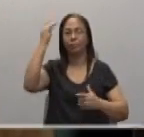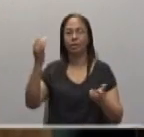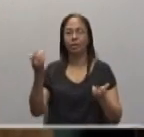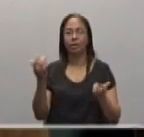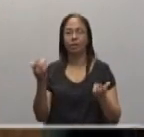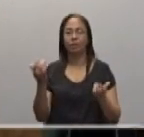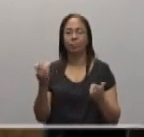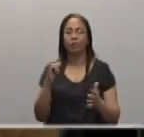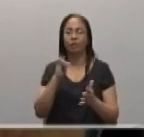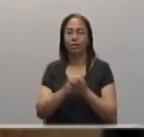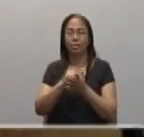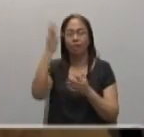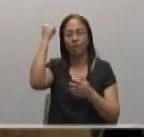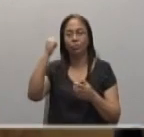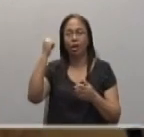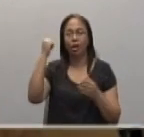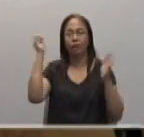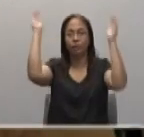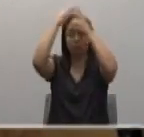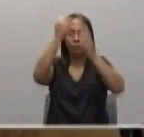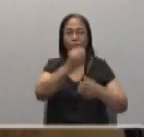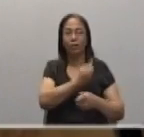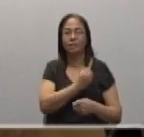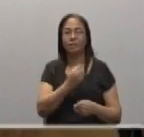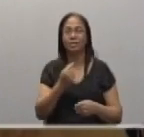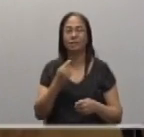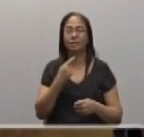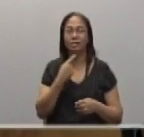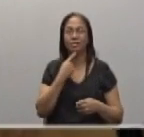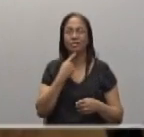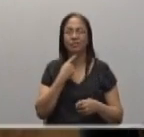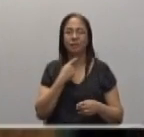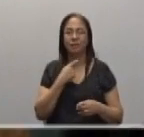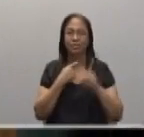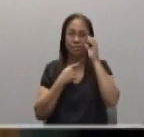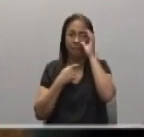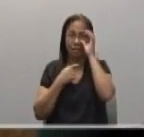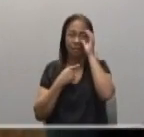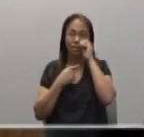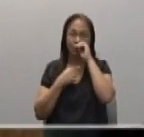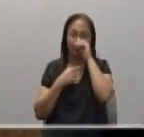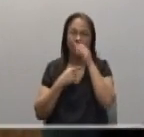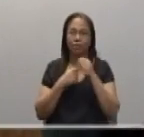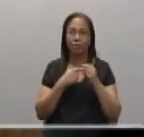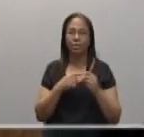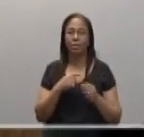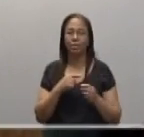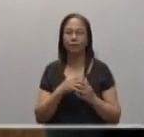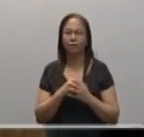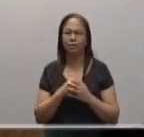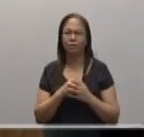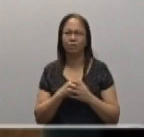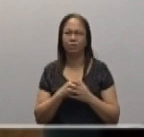that's why Pope Francis repeats very often, he doesn't like stand-by Catholics in the Church, because,